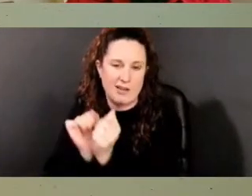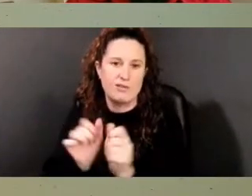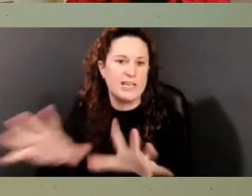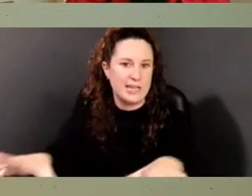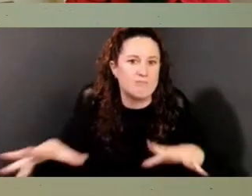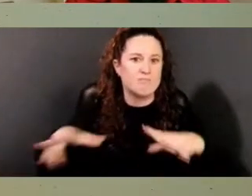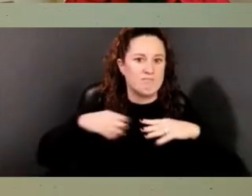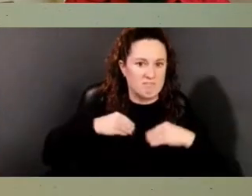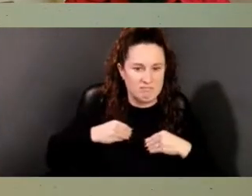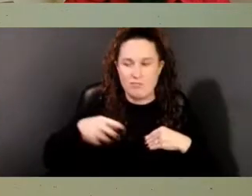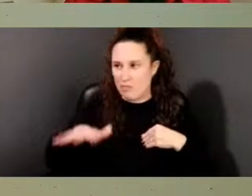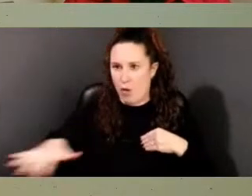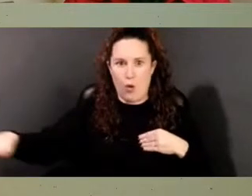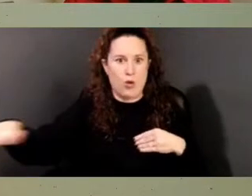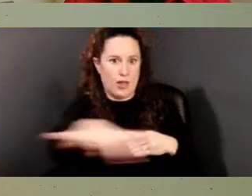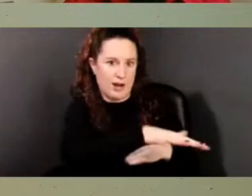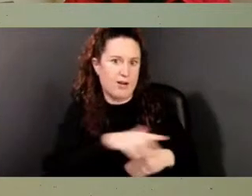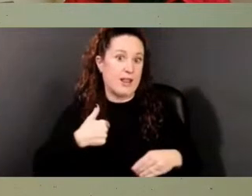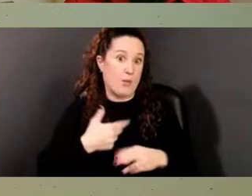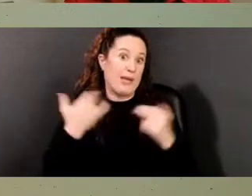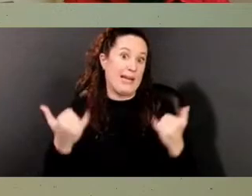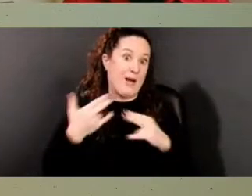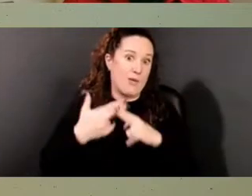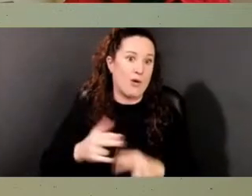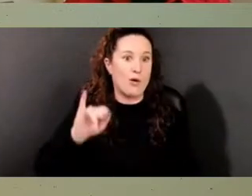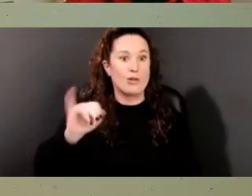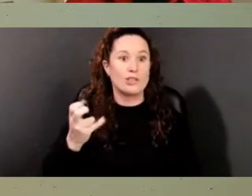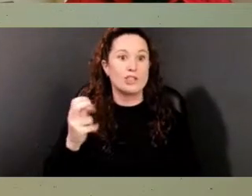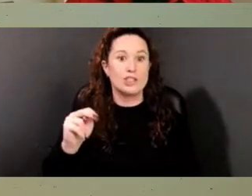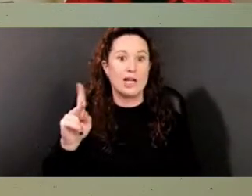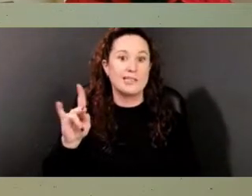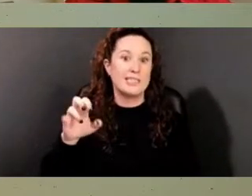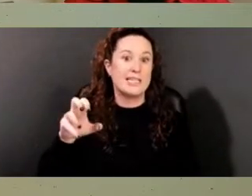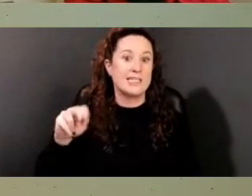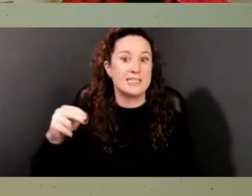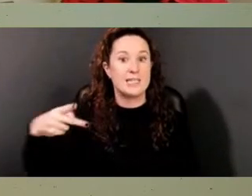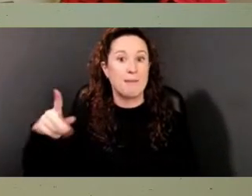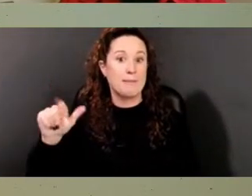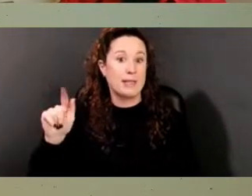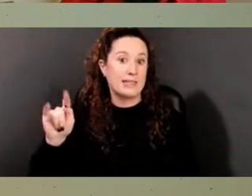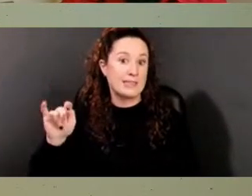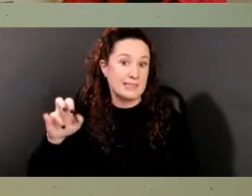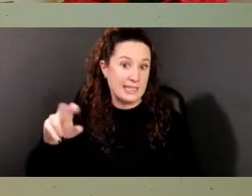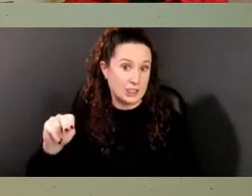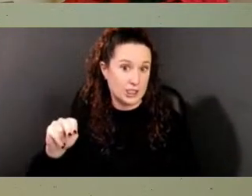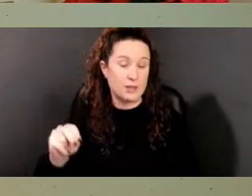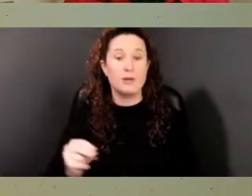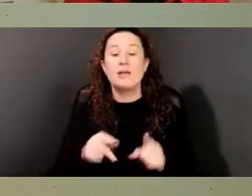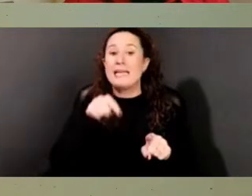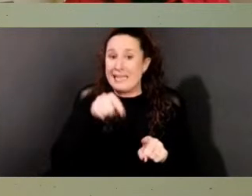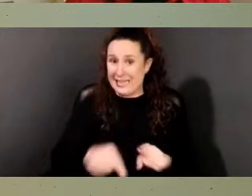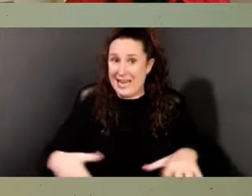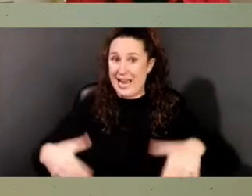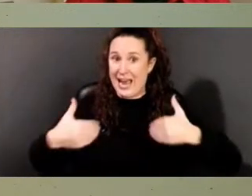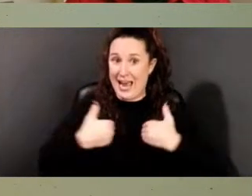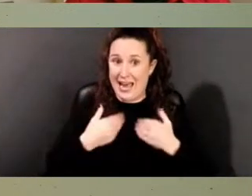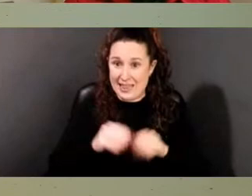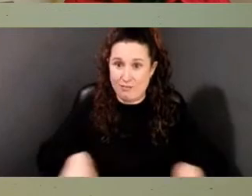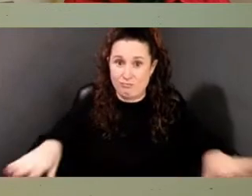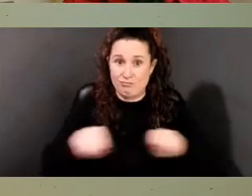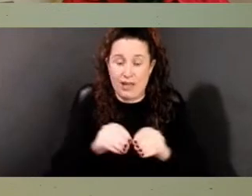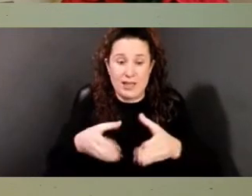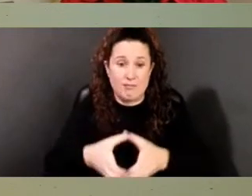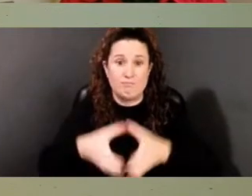Dickinson plantation. John began to expand the plantation and eventually owned approximately 5,000 acres